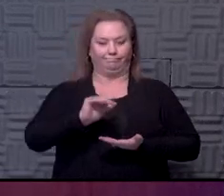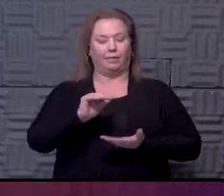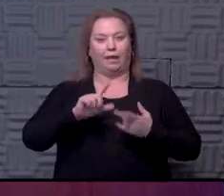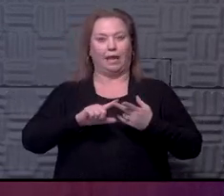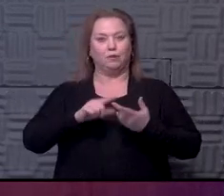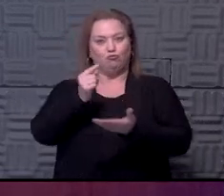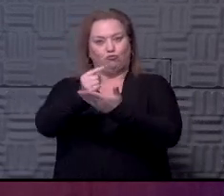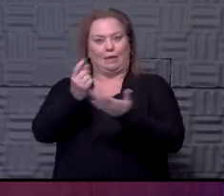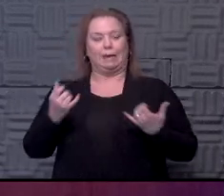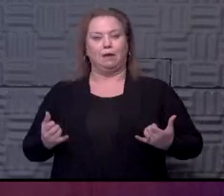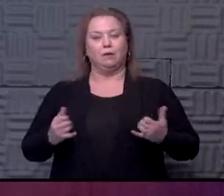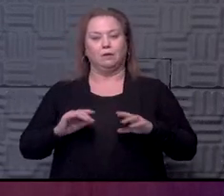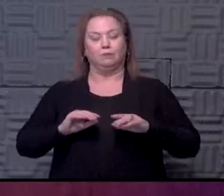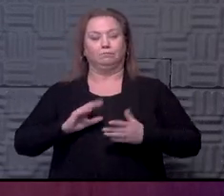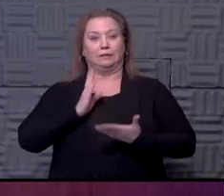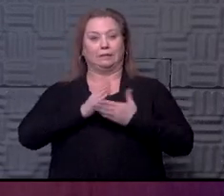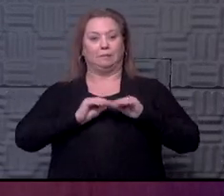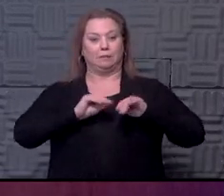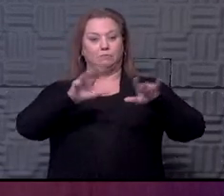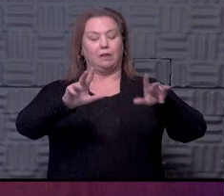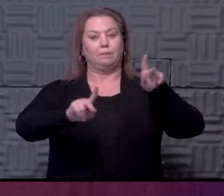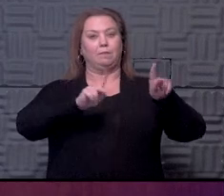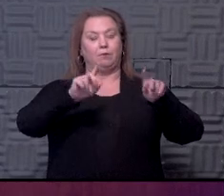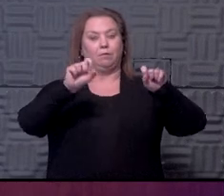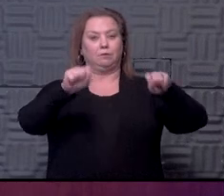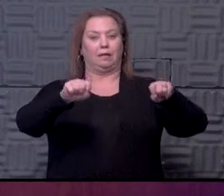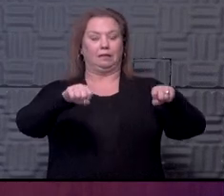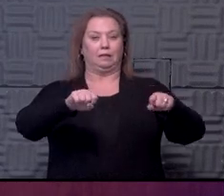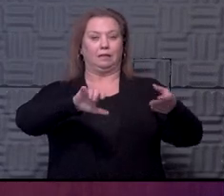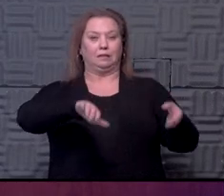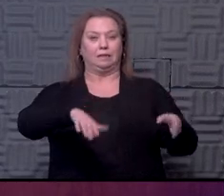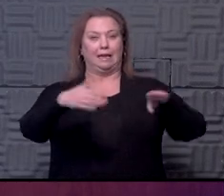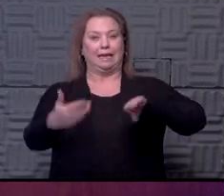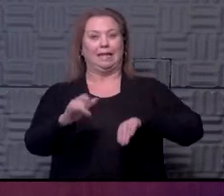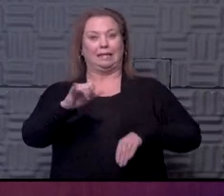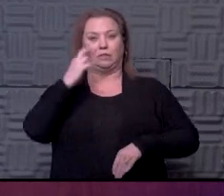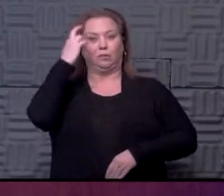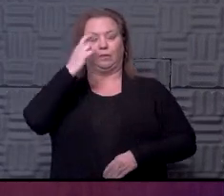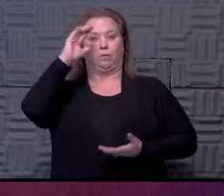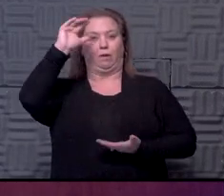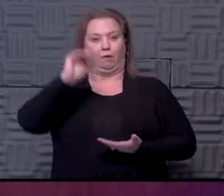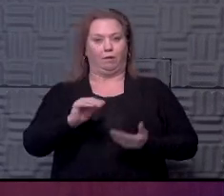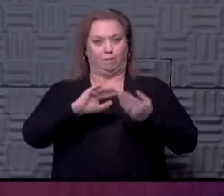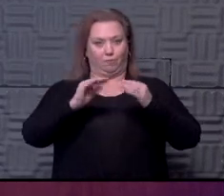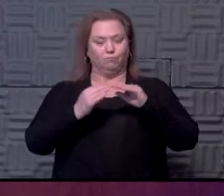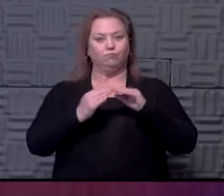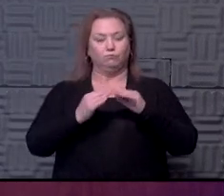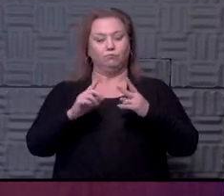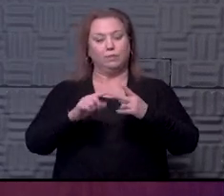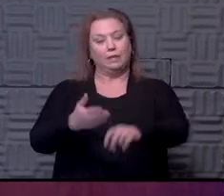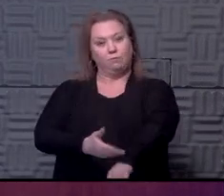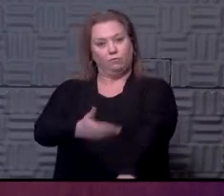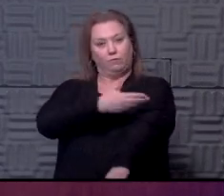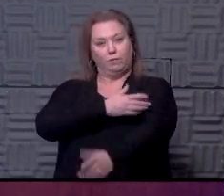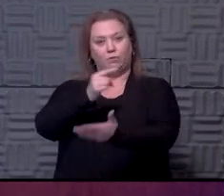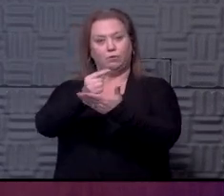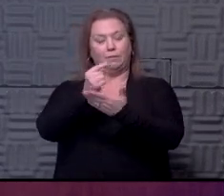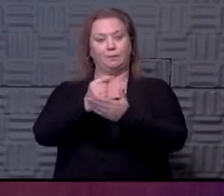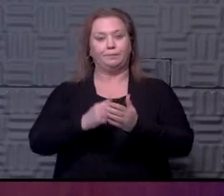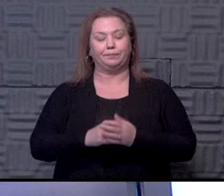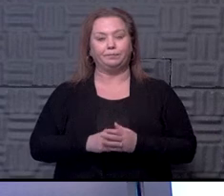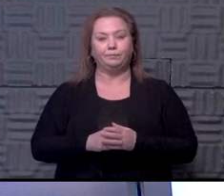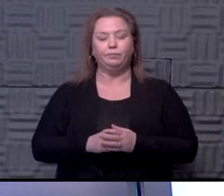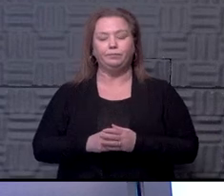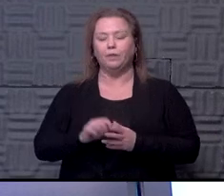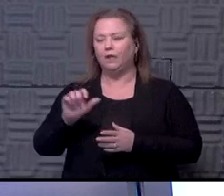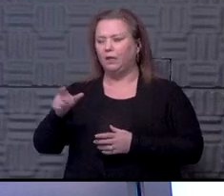And preventing spread to those who are more likely to die is one of the reasons that we have a lower mortality rate. And then improvement in treatment is another. And then